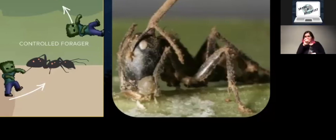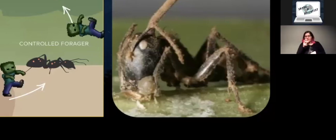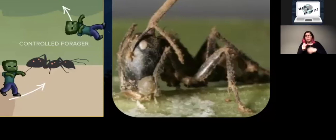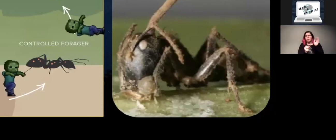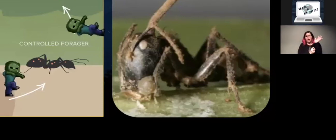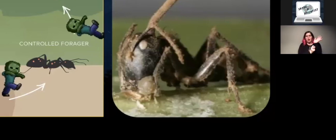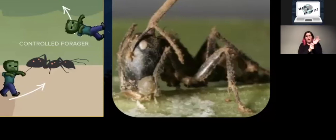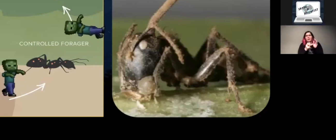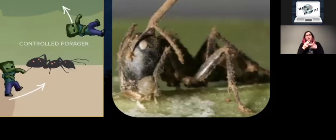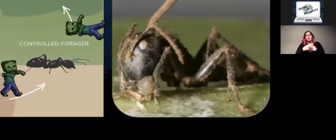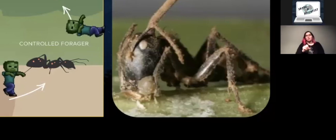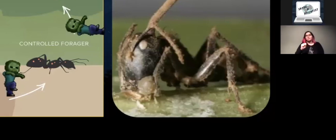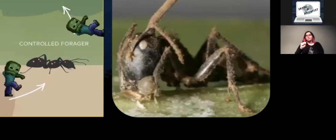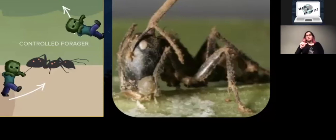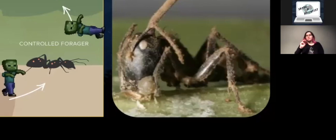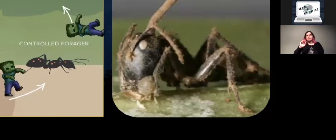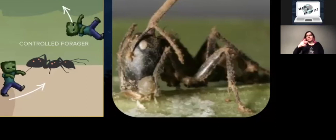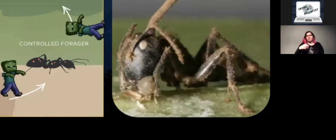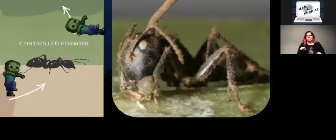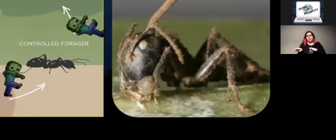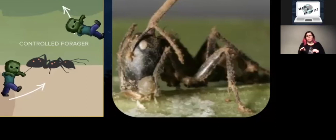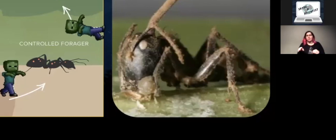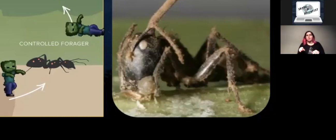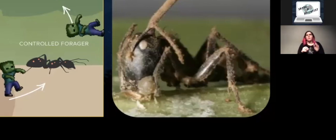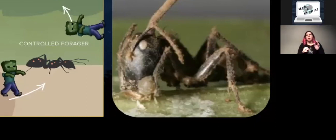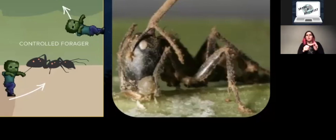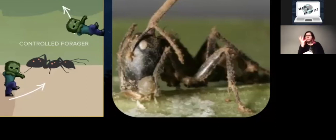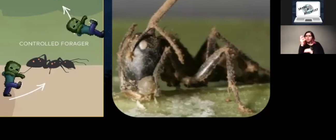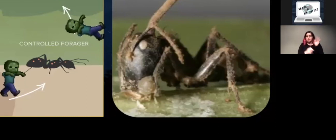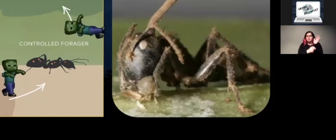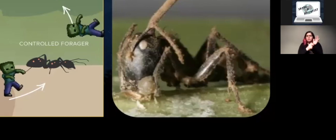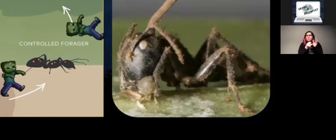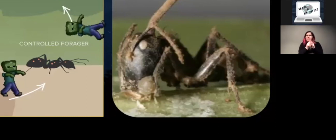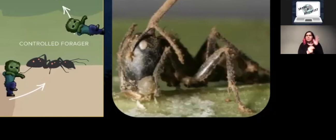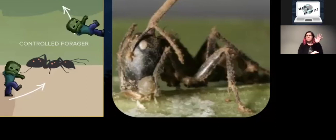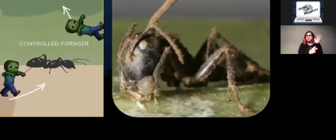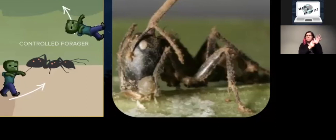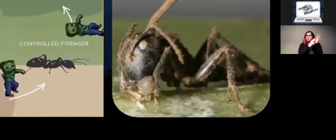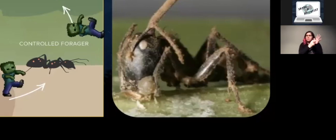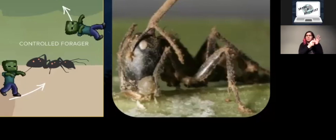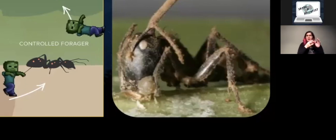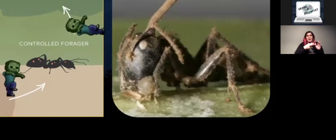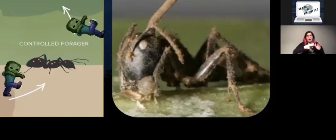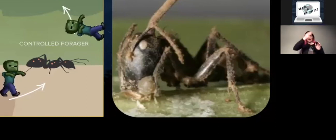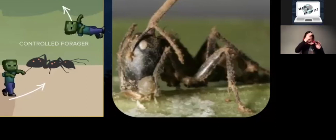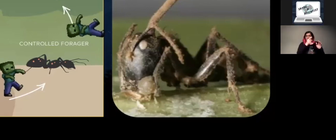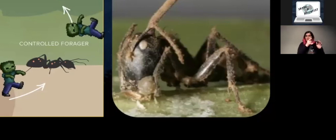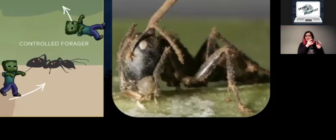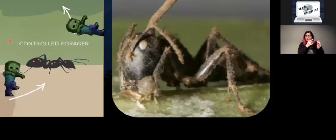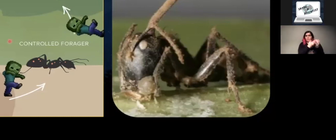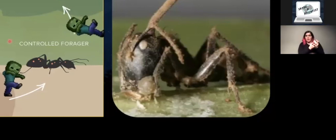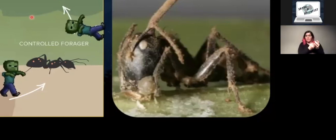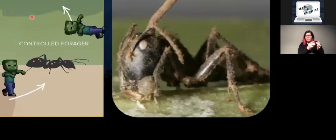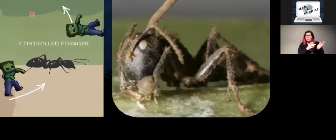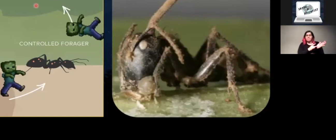summiting behavior. So they climb up into trees or up into plants. And once they're in the high spaces, this is what's useful for the